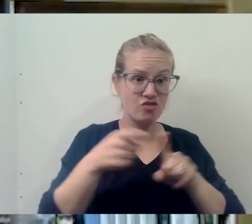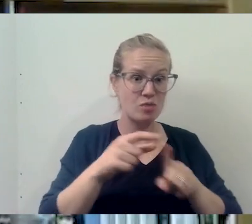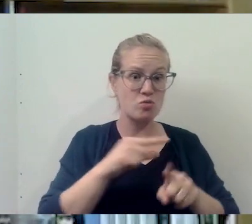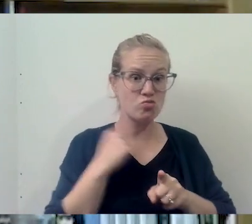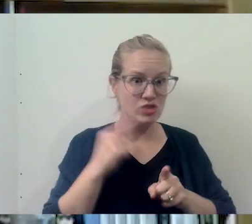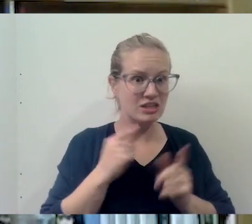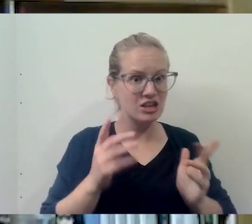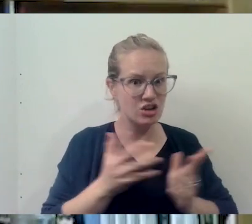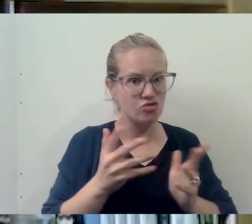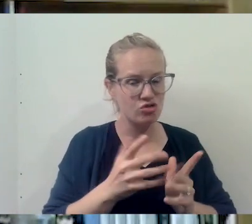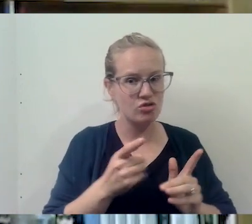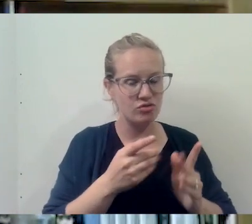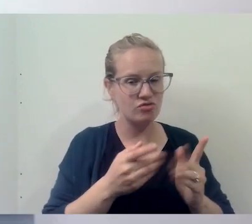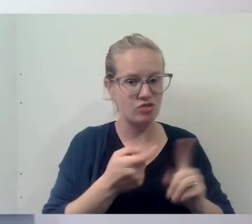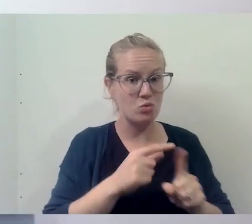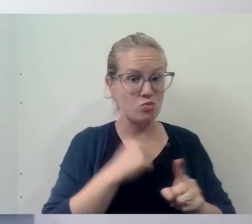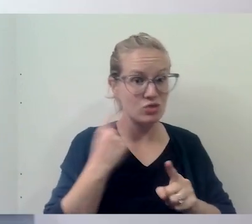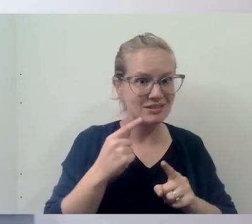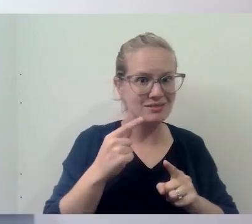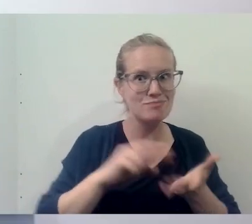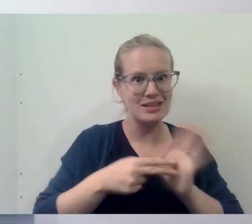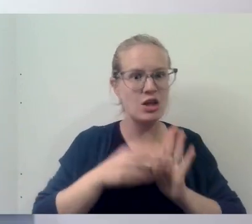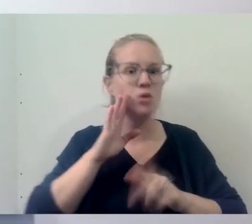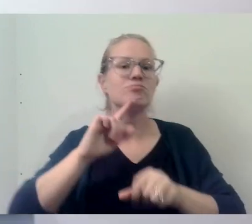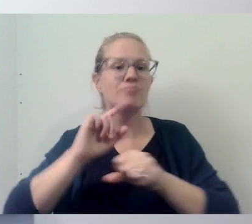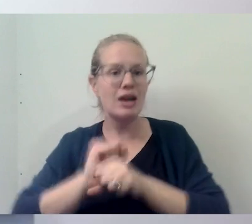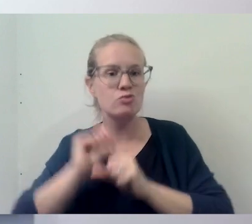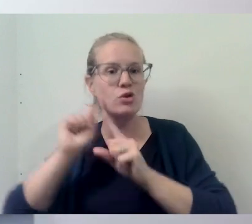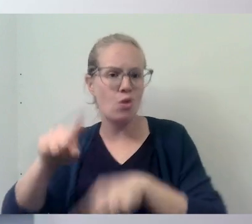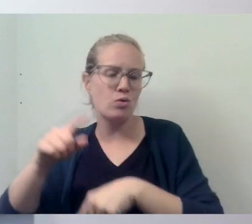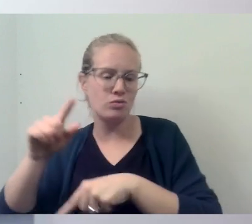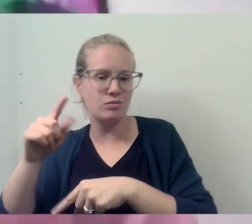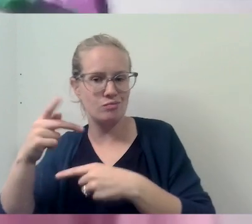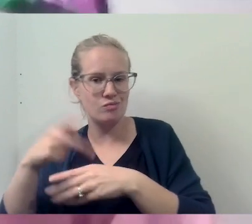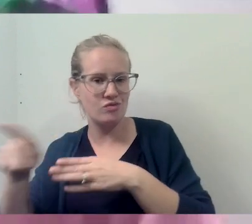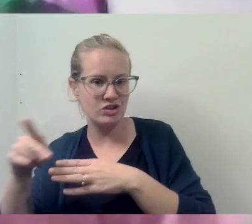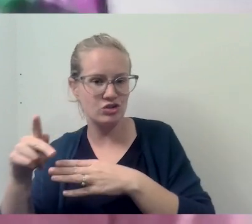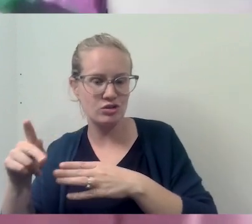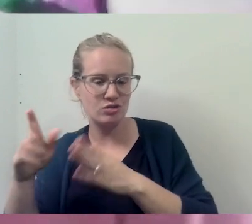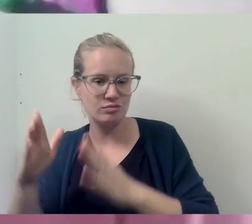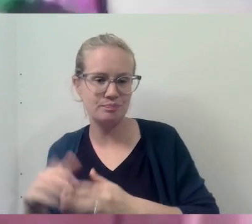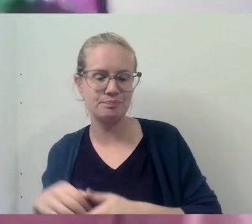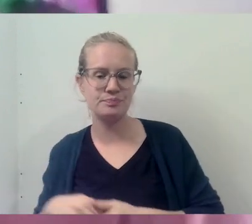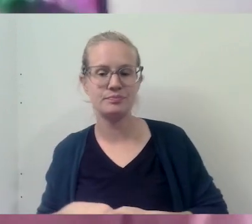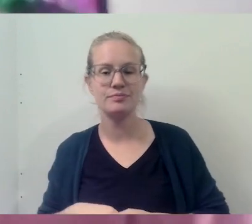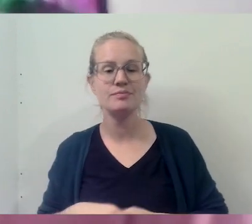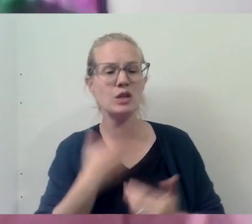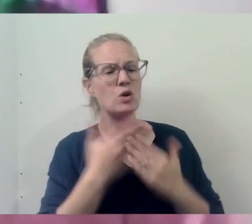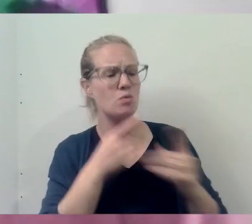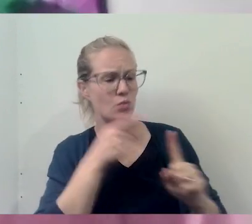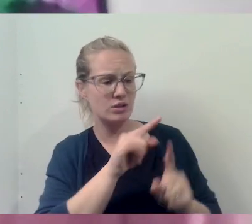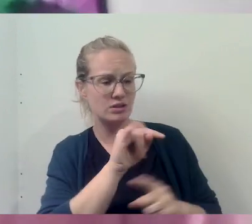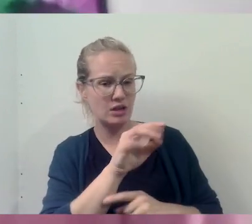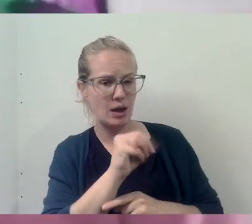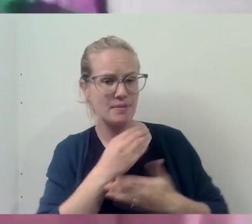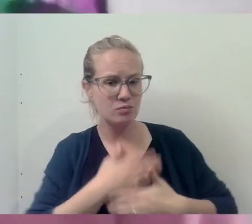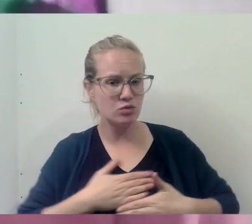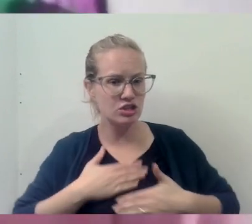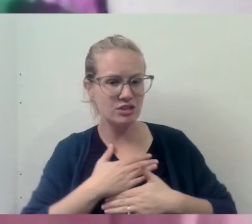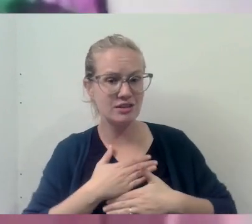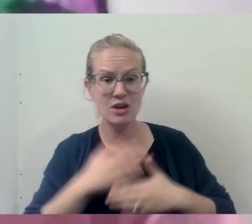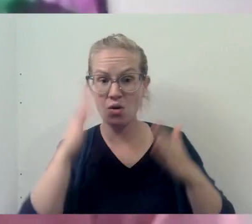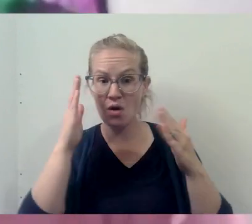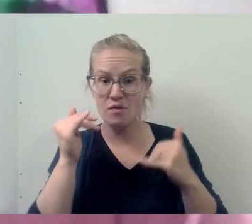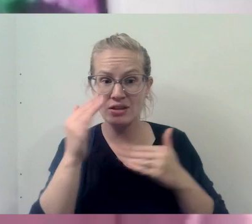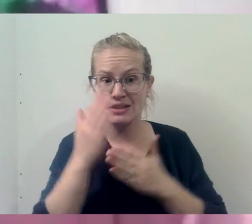encouraged by their cleric. Very good. Good, uh, good points there, Tom. appreciate it. And, you know, hopefully there's